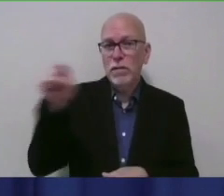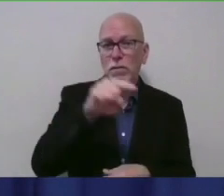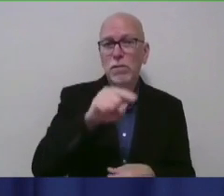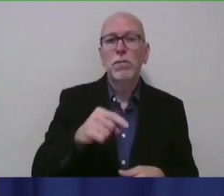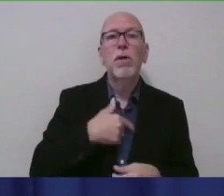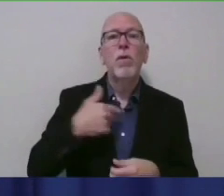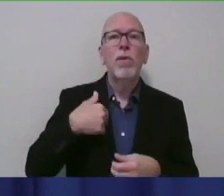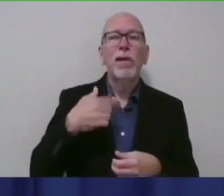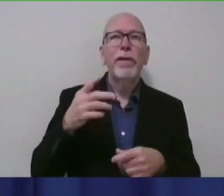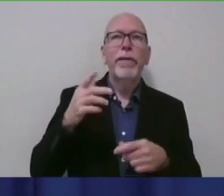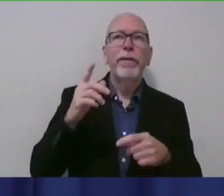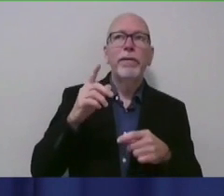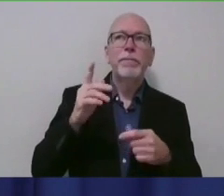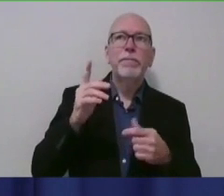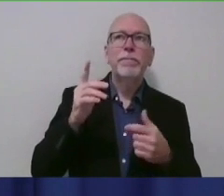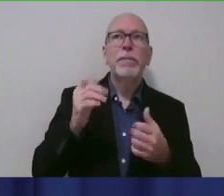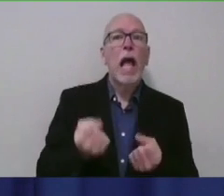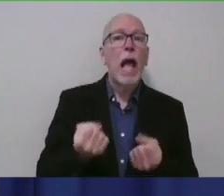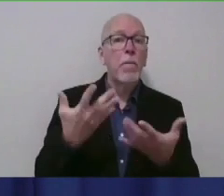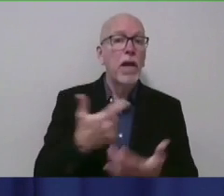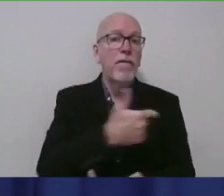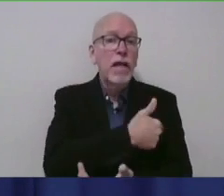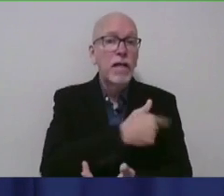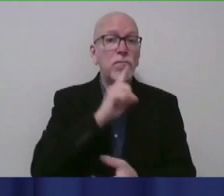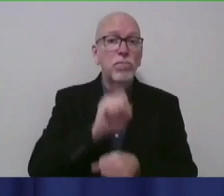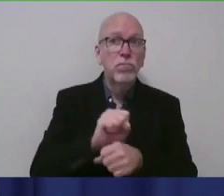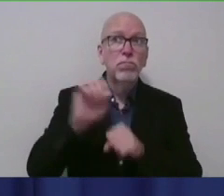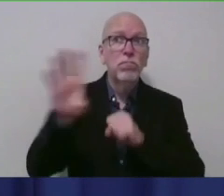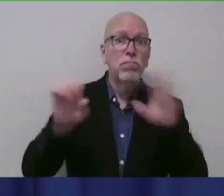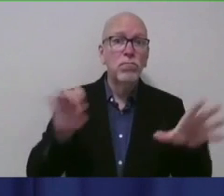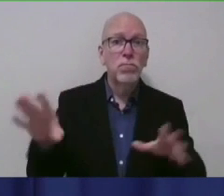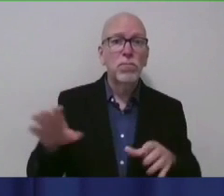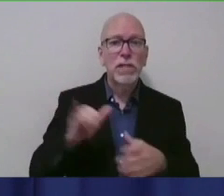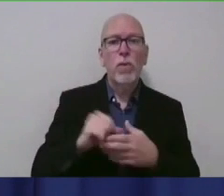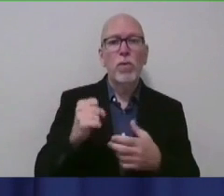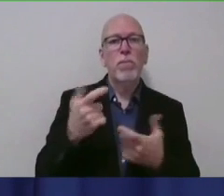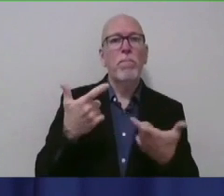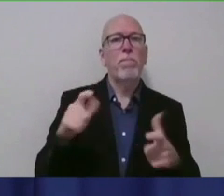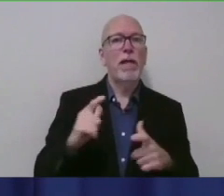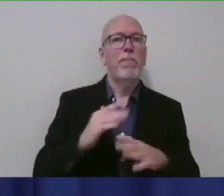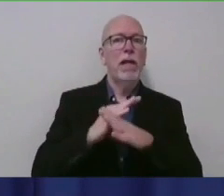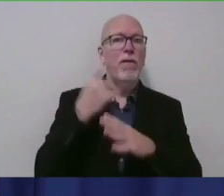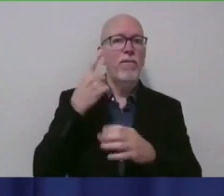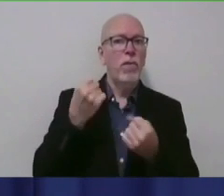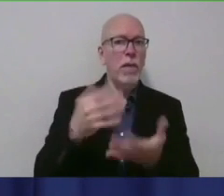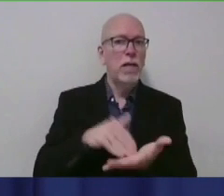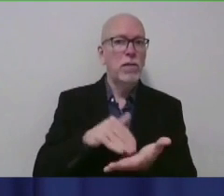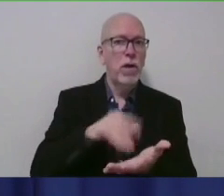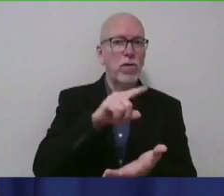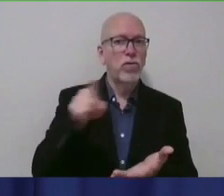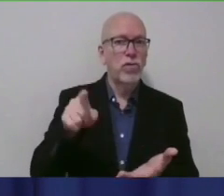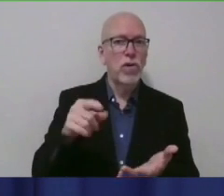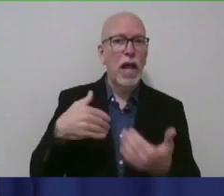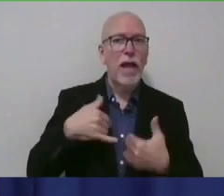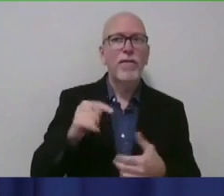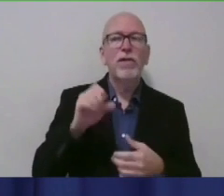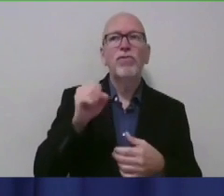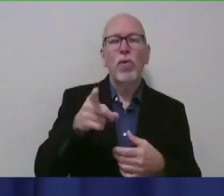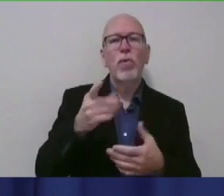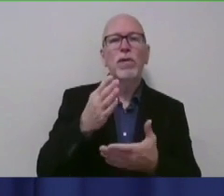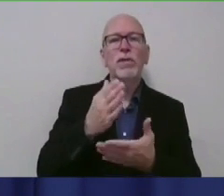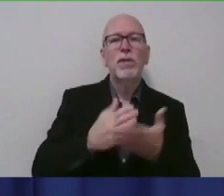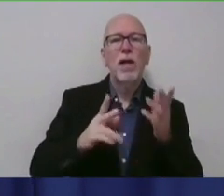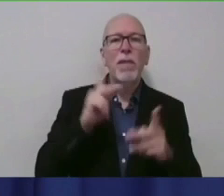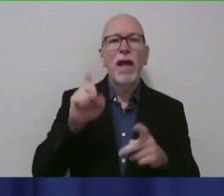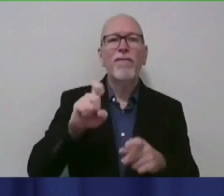down how much vaccine actually goes out, which we found to be the big barrier for primary care providers having it. And so, they're able to order it